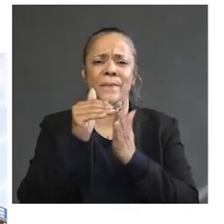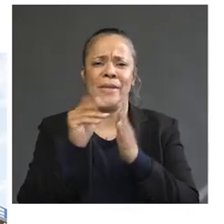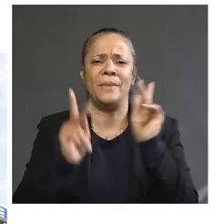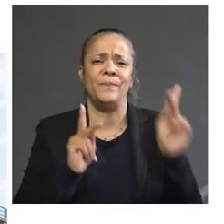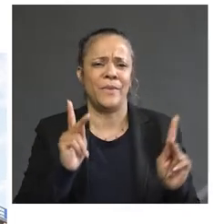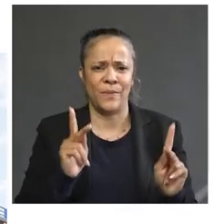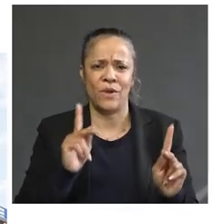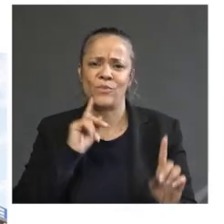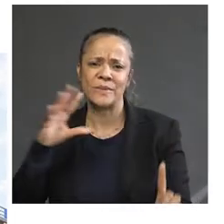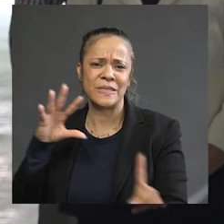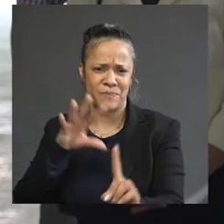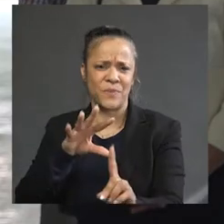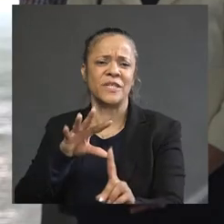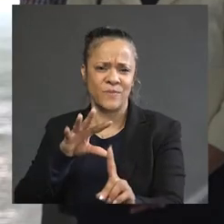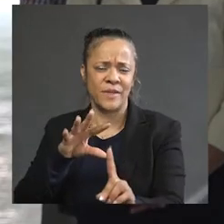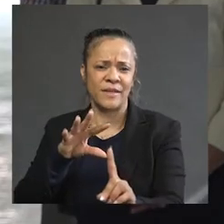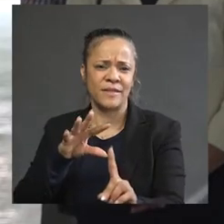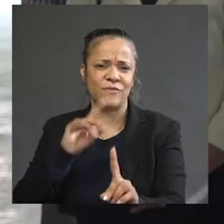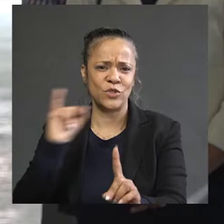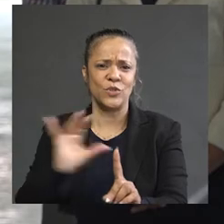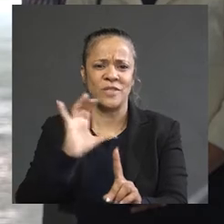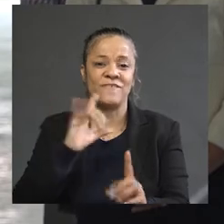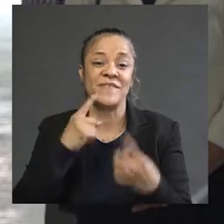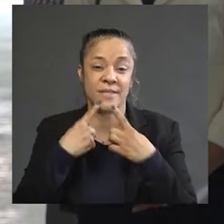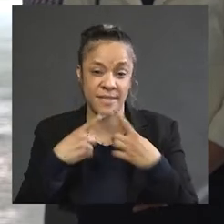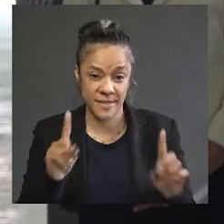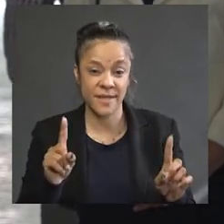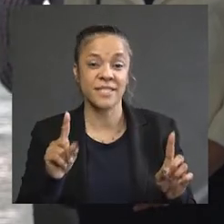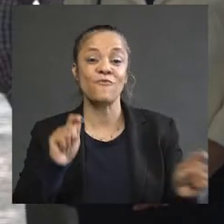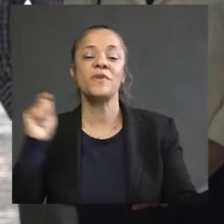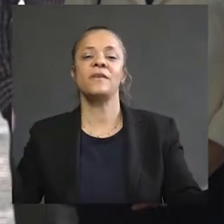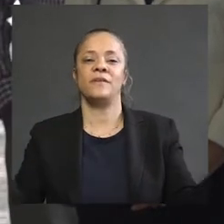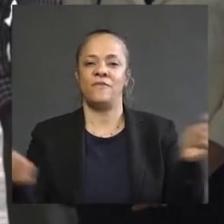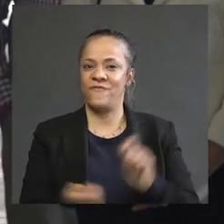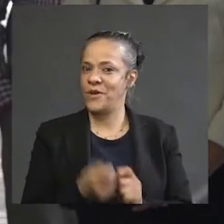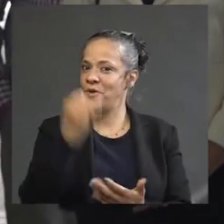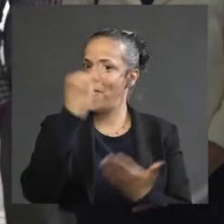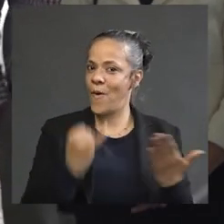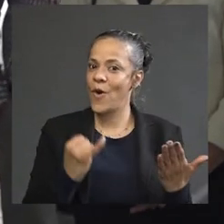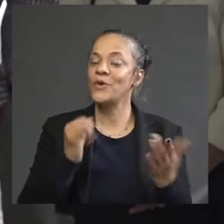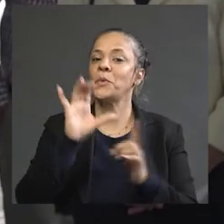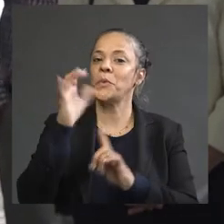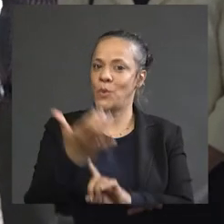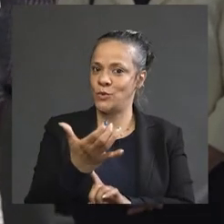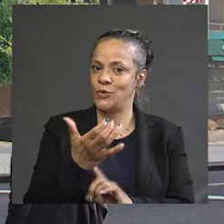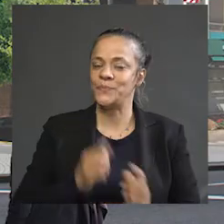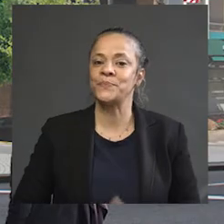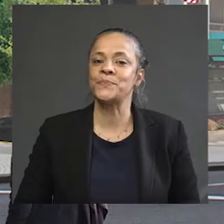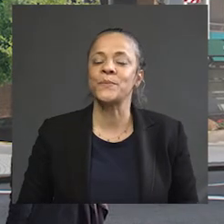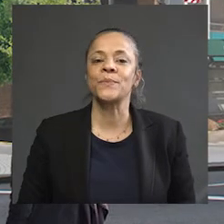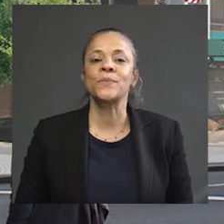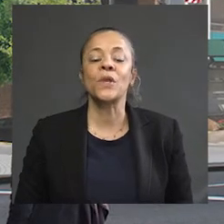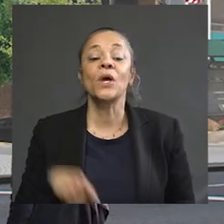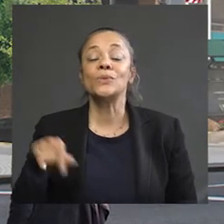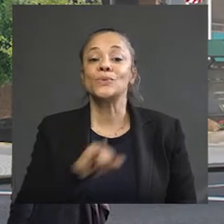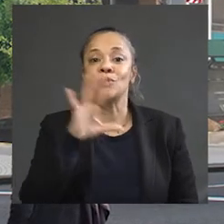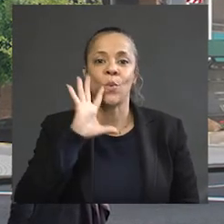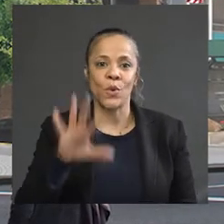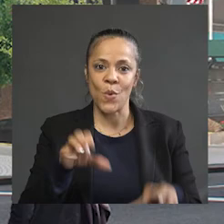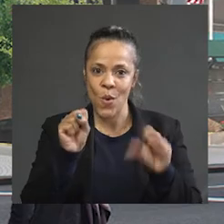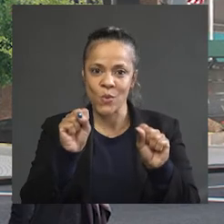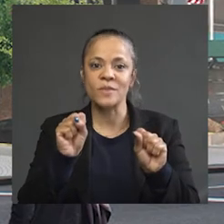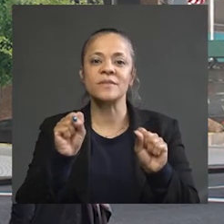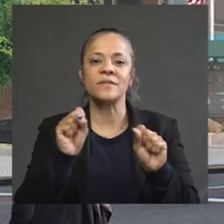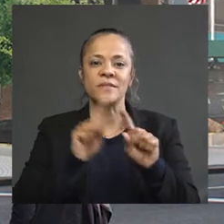and New Jersey on the global stage with a spotlight on our success as we redefine the arts and culture landscape. Jersey City will host